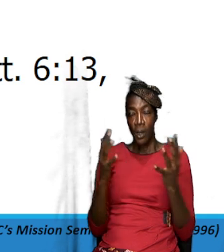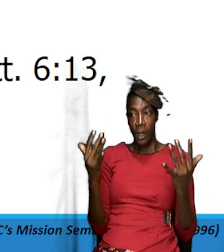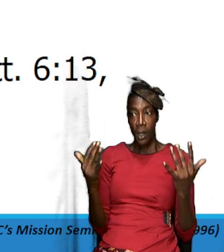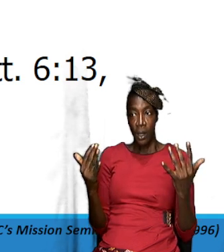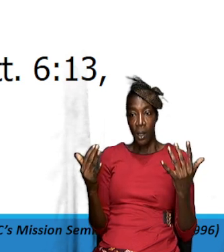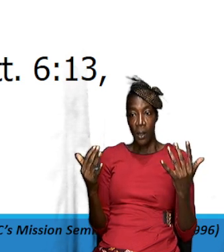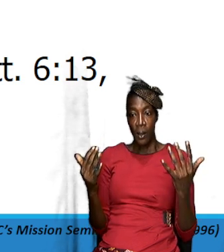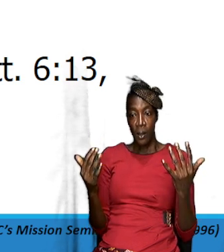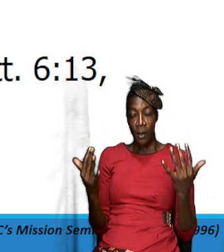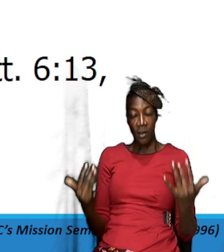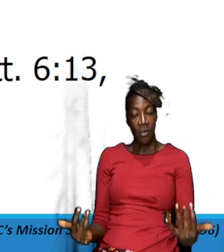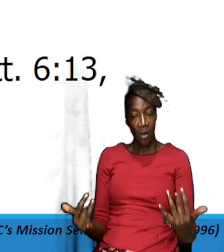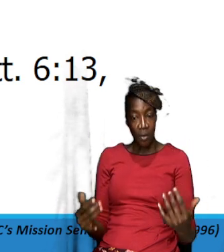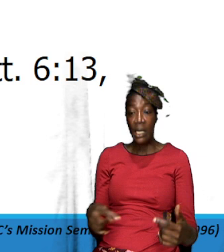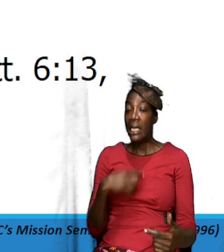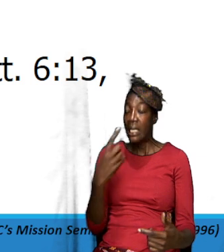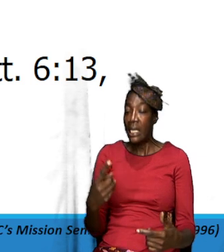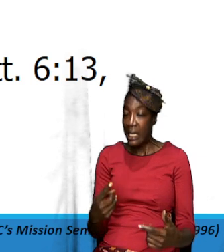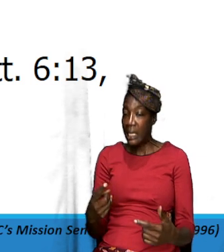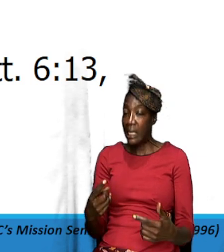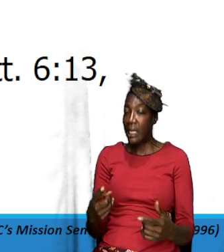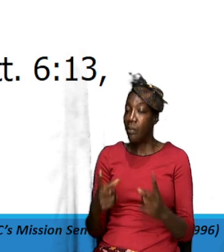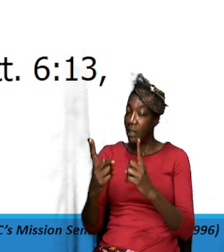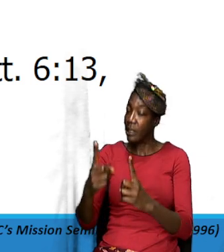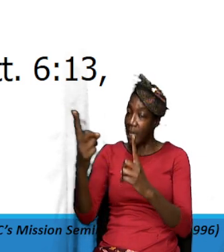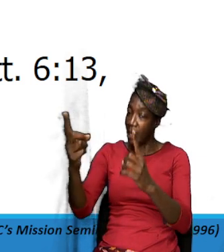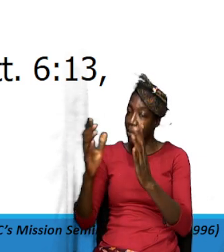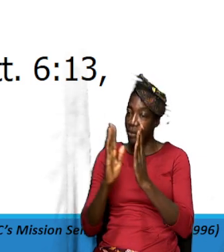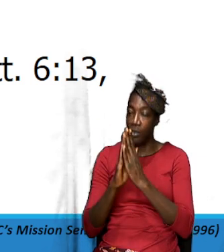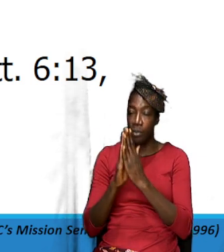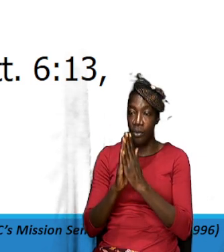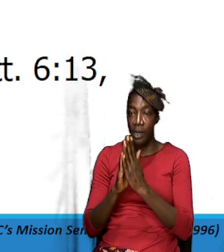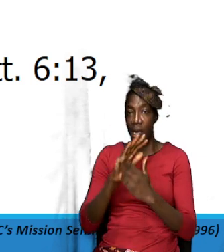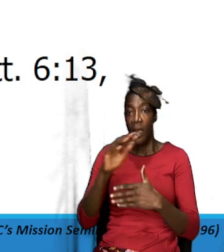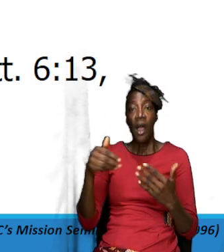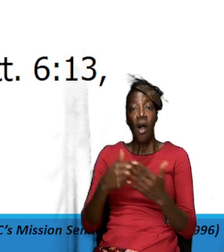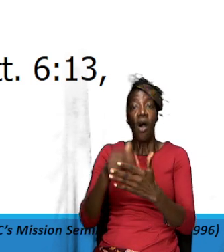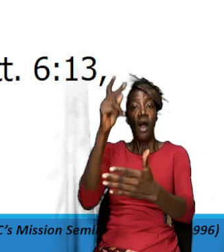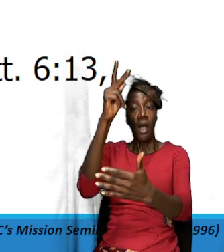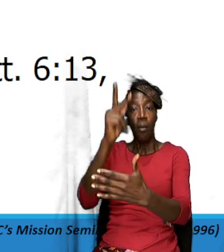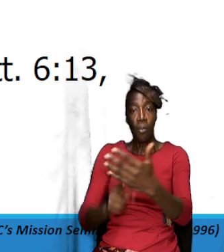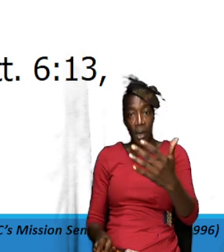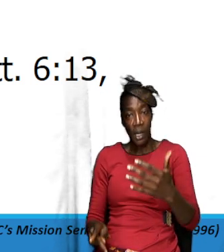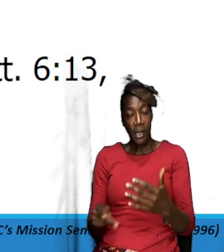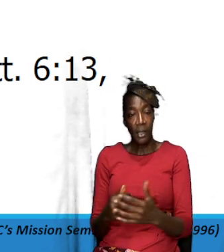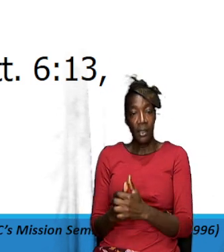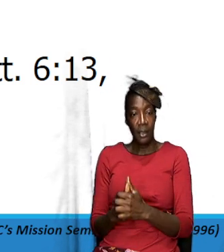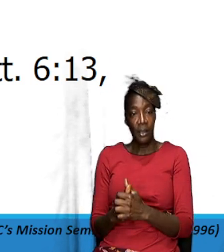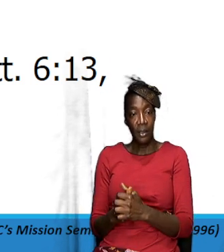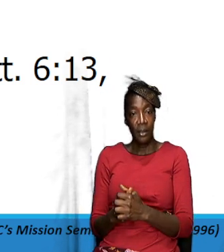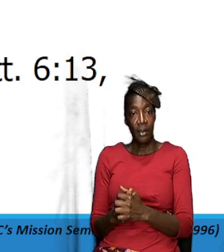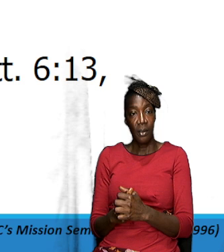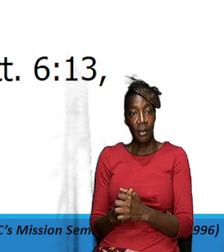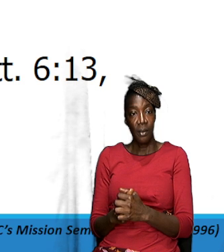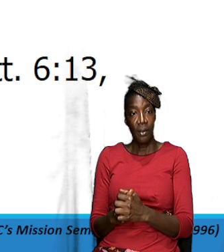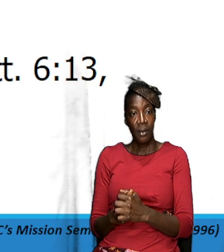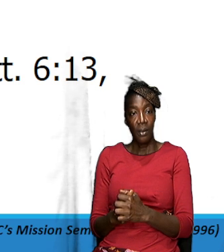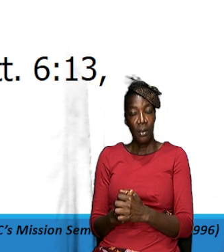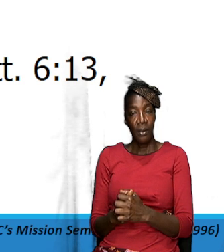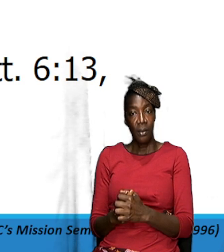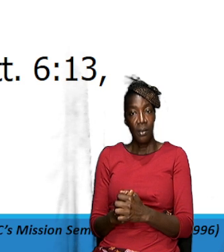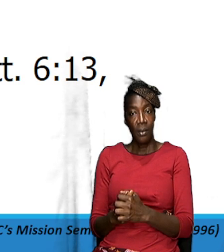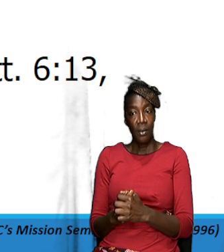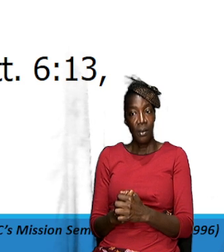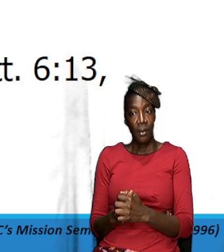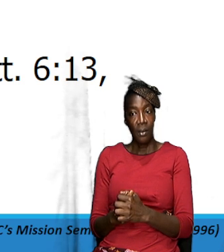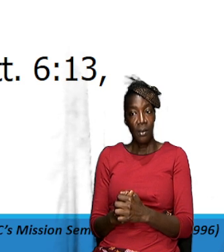he instruct his disciples to pray these are all elements how I look at how I view it is that